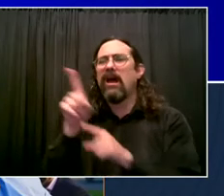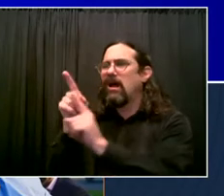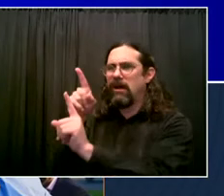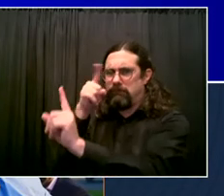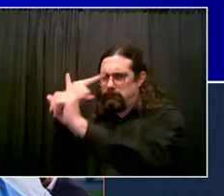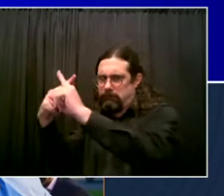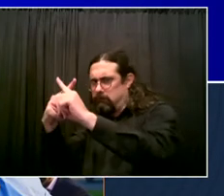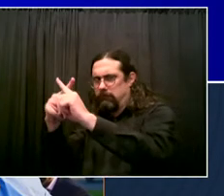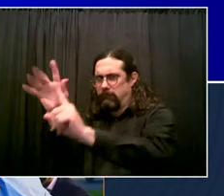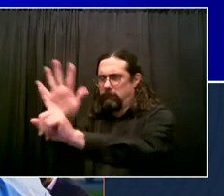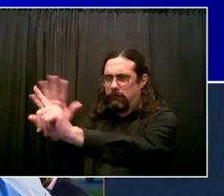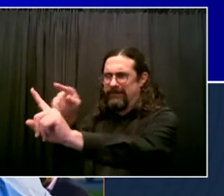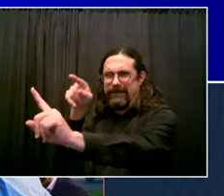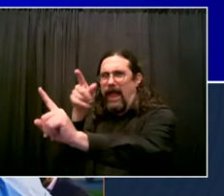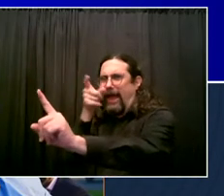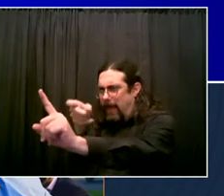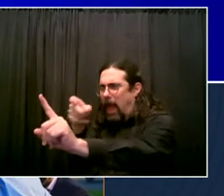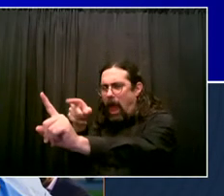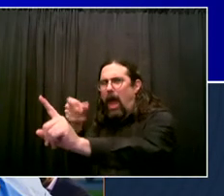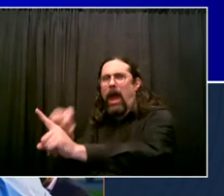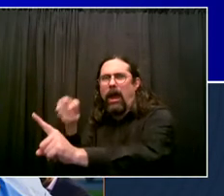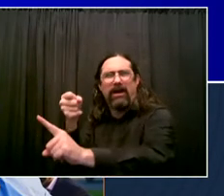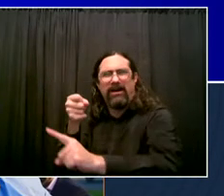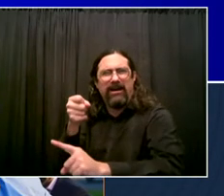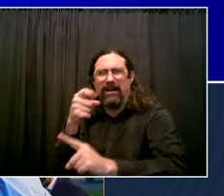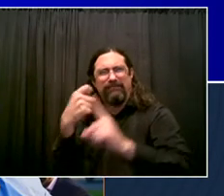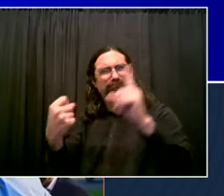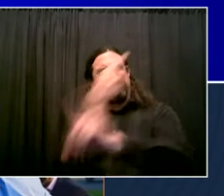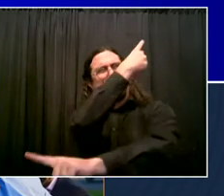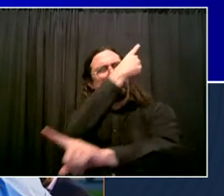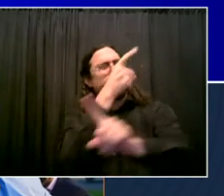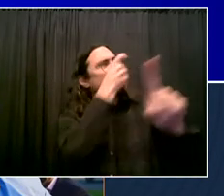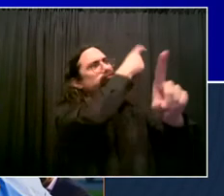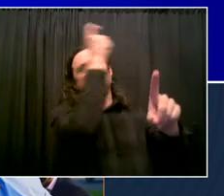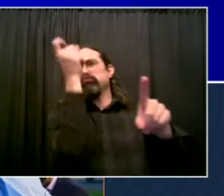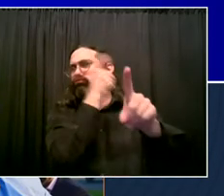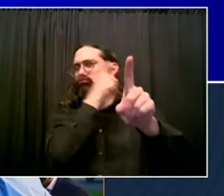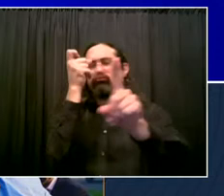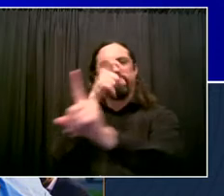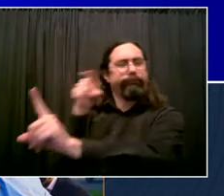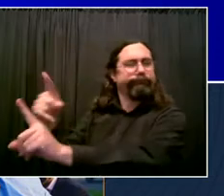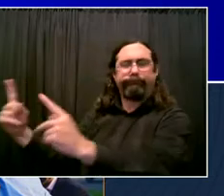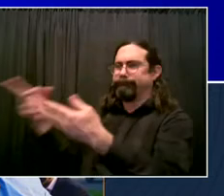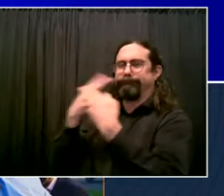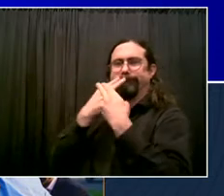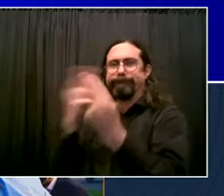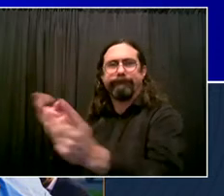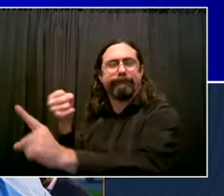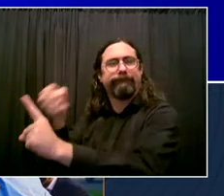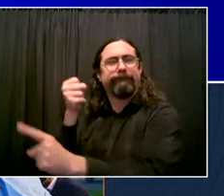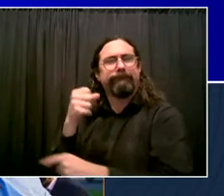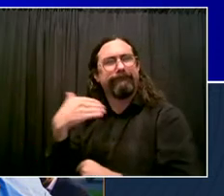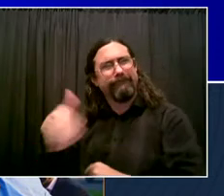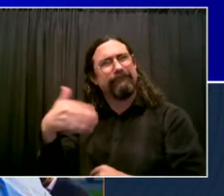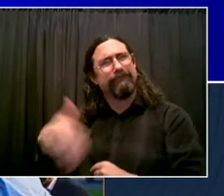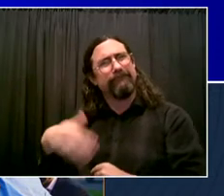It has to stop. It's going to take so many efforts, so much work, but it has to stop.